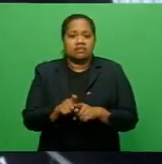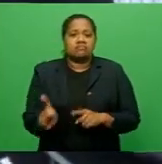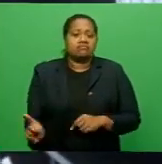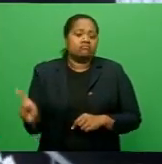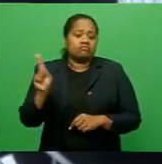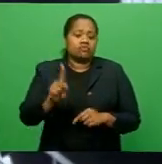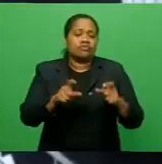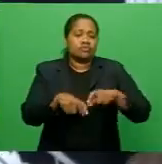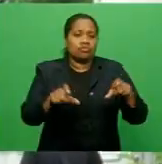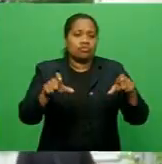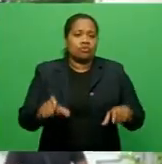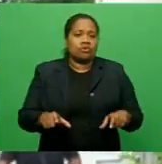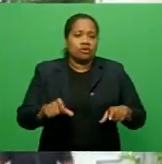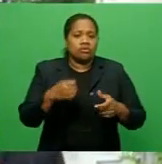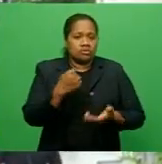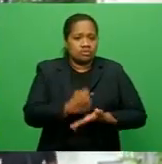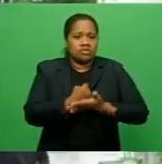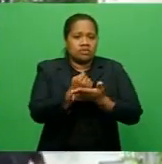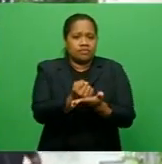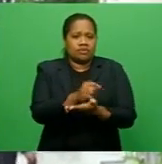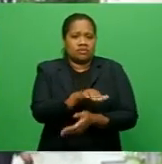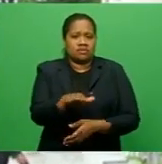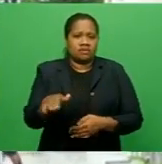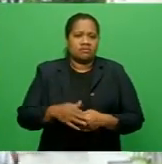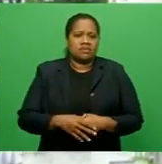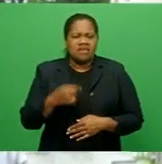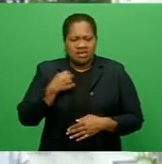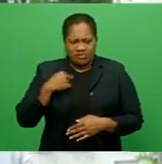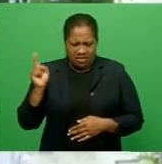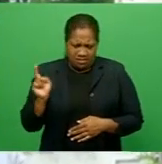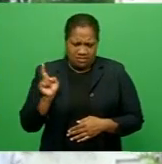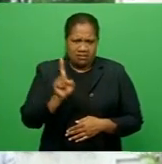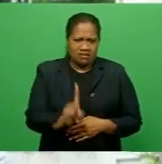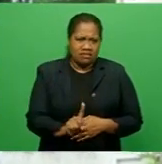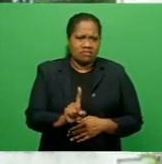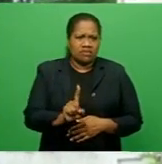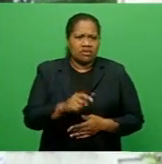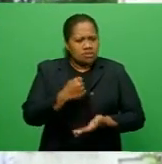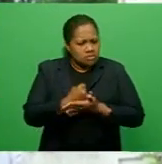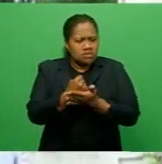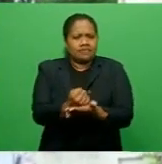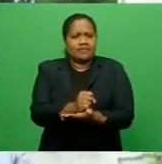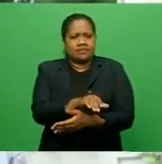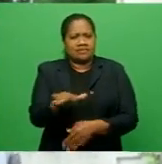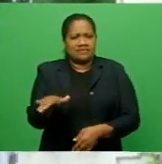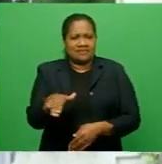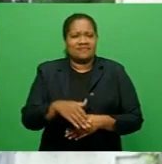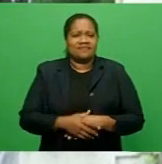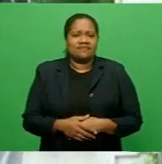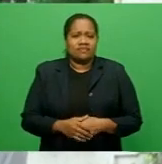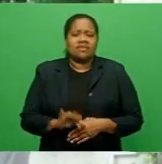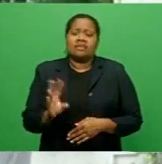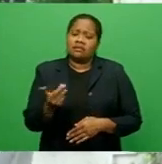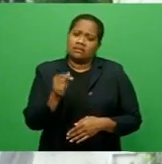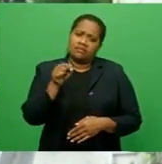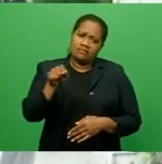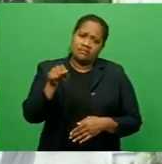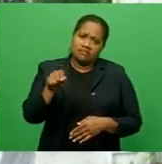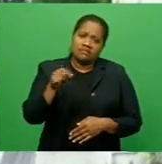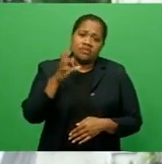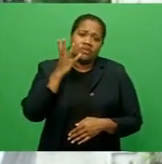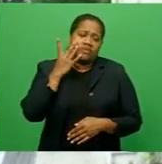six Sodelpa MPs. I just come to show them moral support. They were there when I was